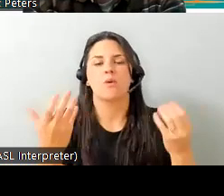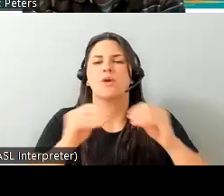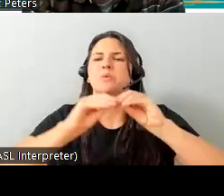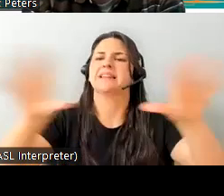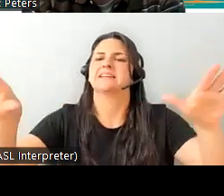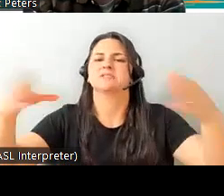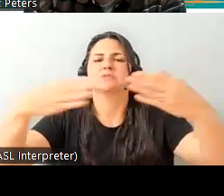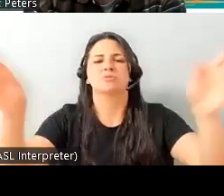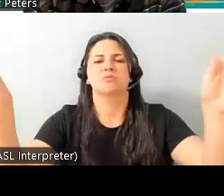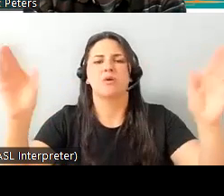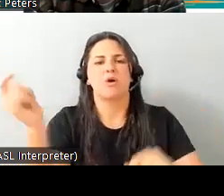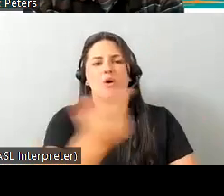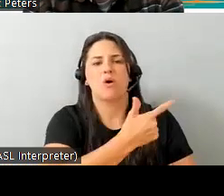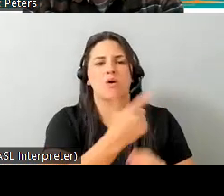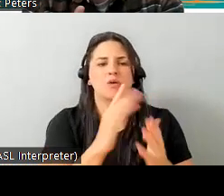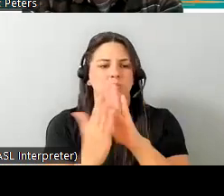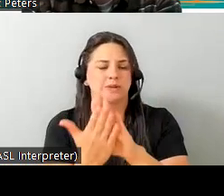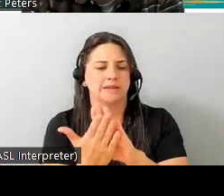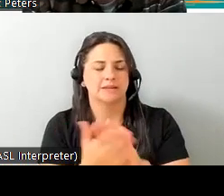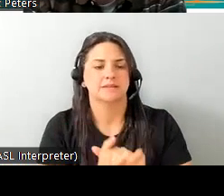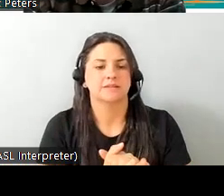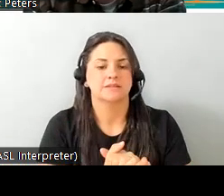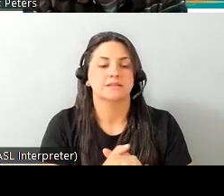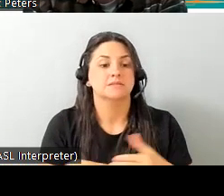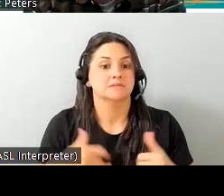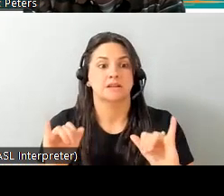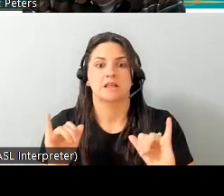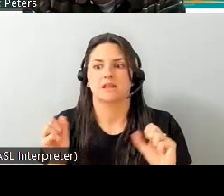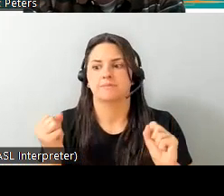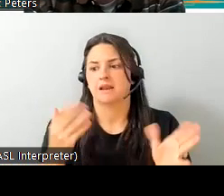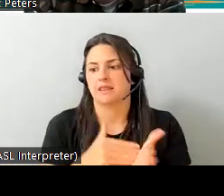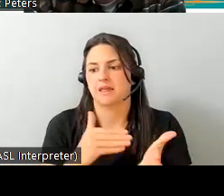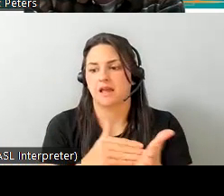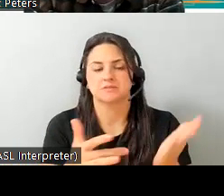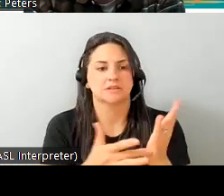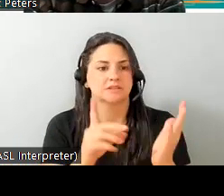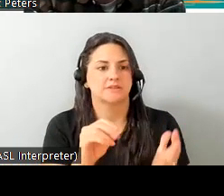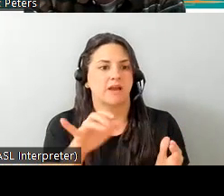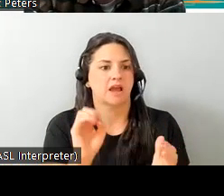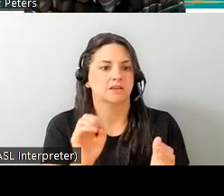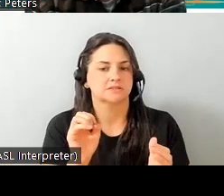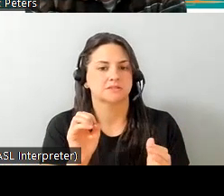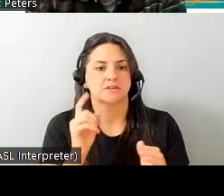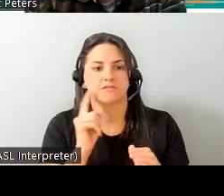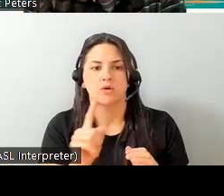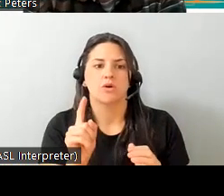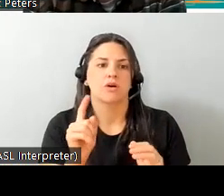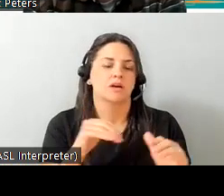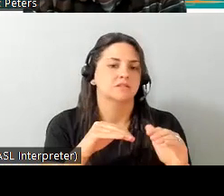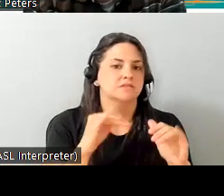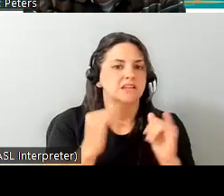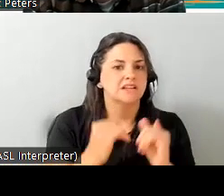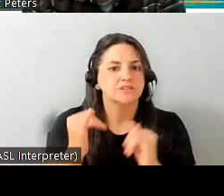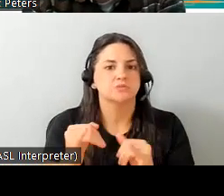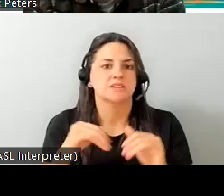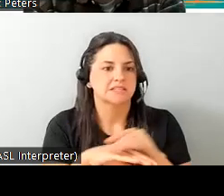community um there still exist thousands of different devices for specific disabilities and accessibility needs we you know